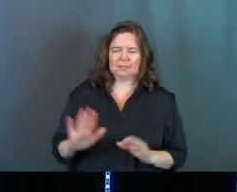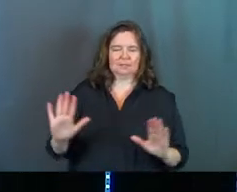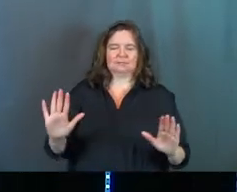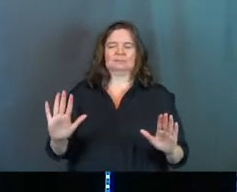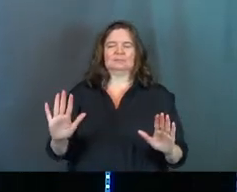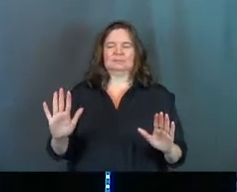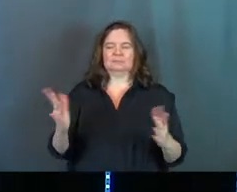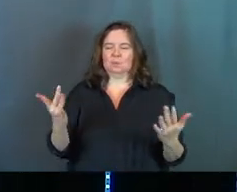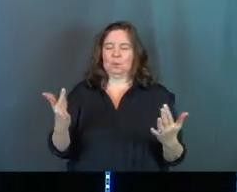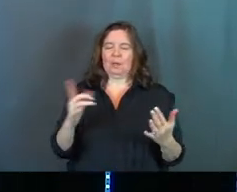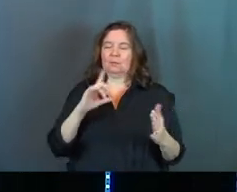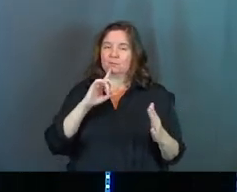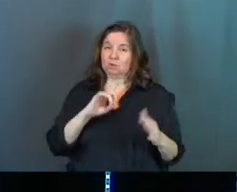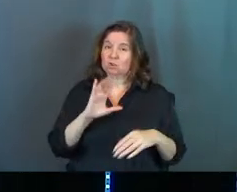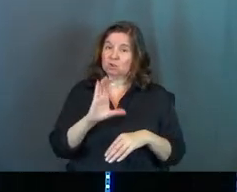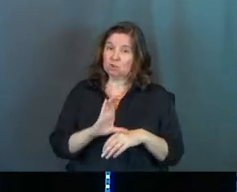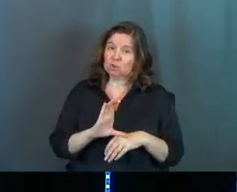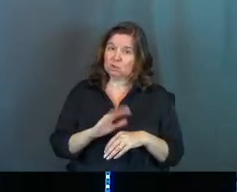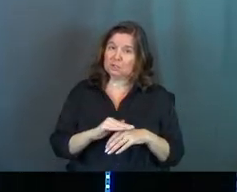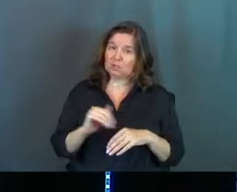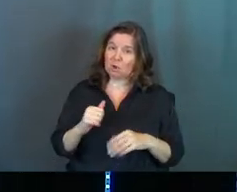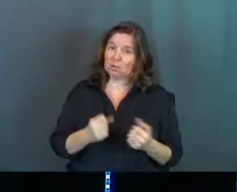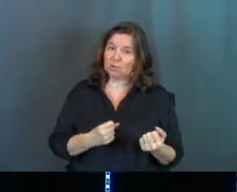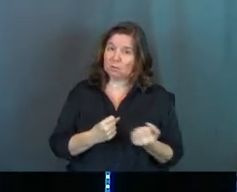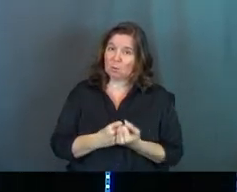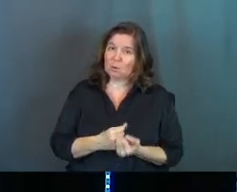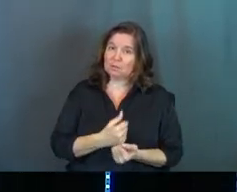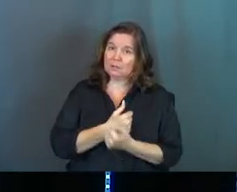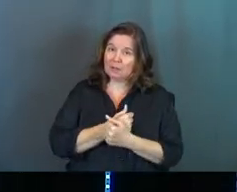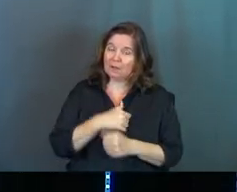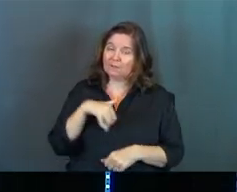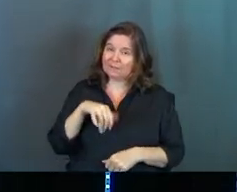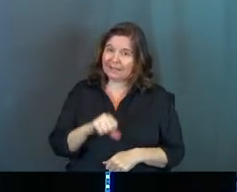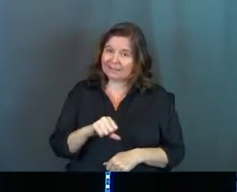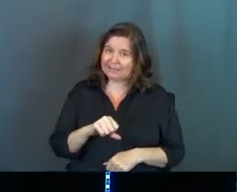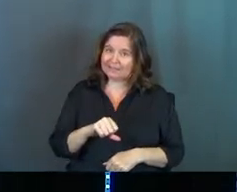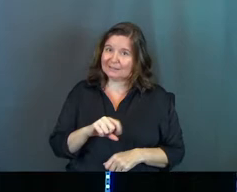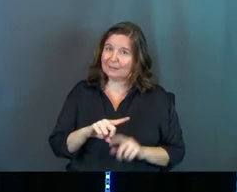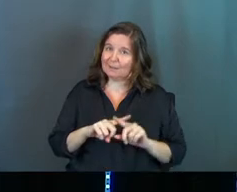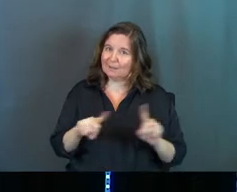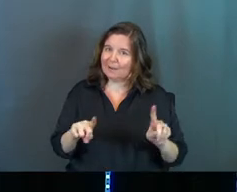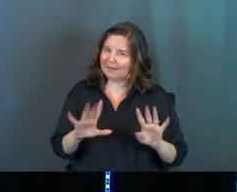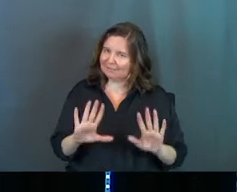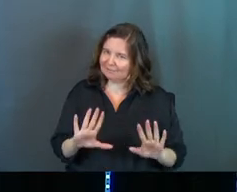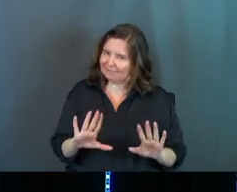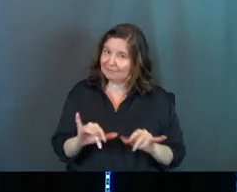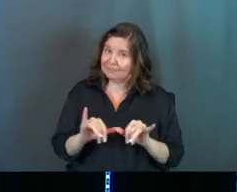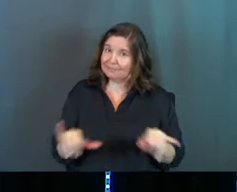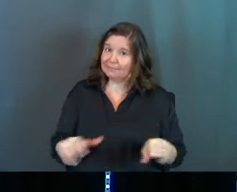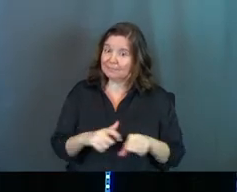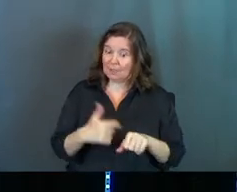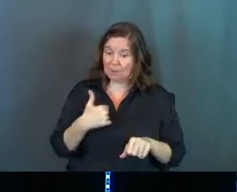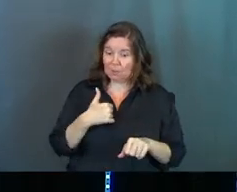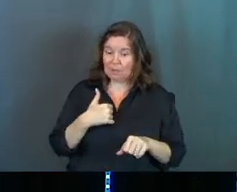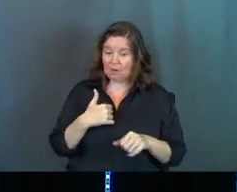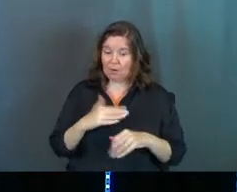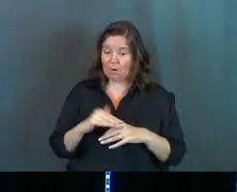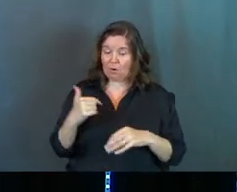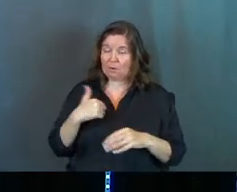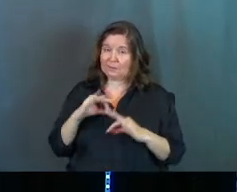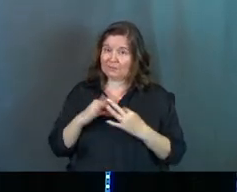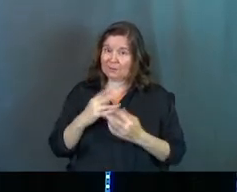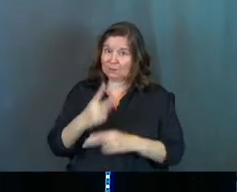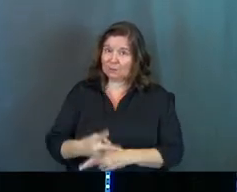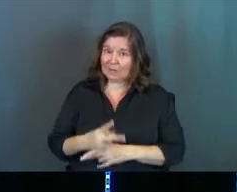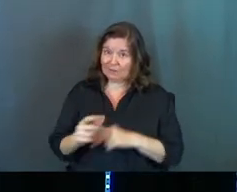on. For sure, the church is called to come in and support and to love and to be there. But at the same time, aren't we called as family to take